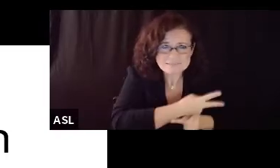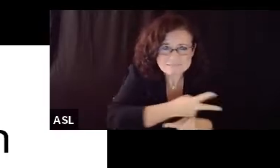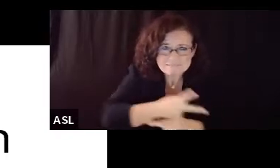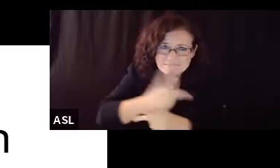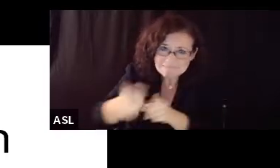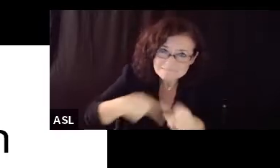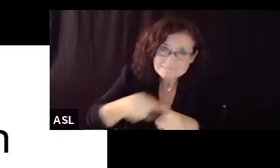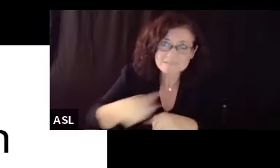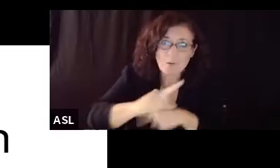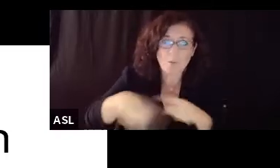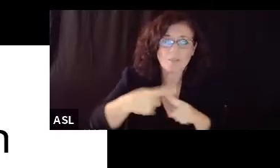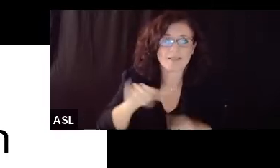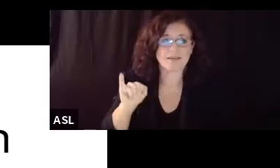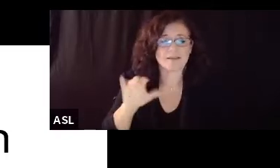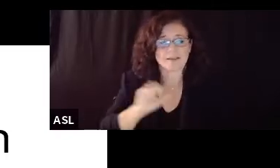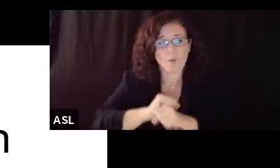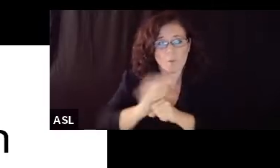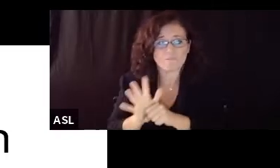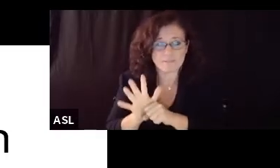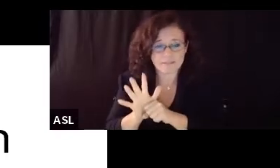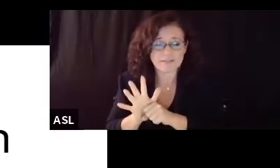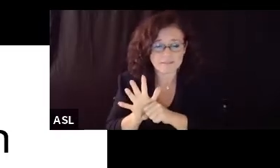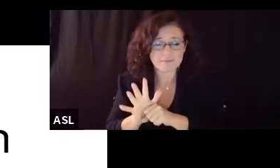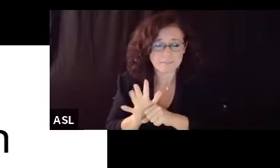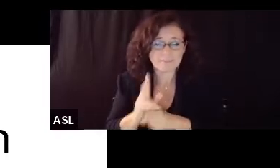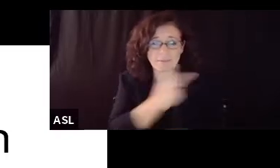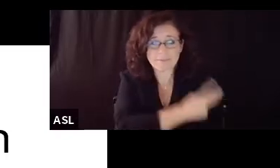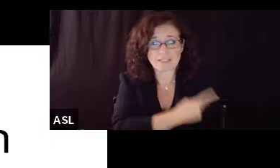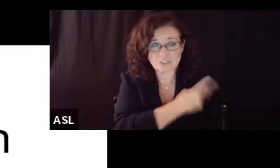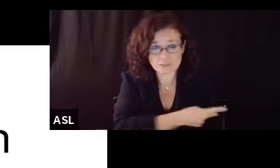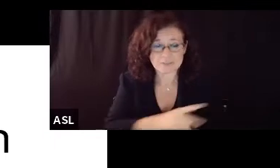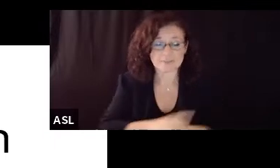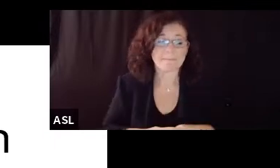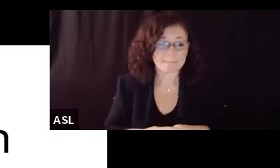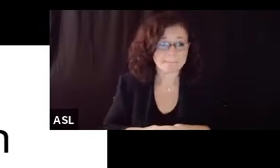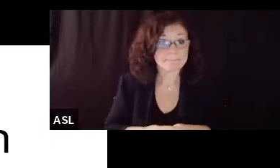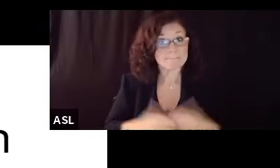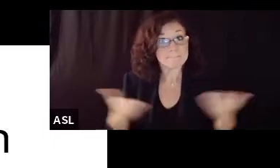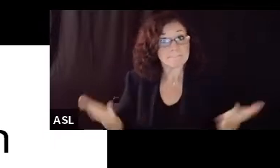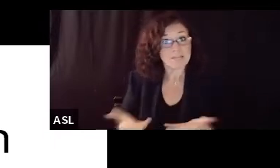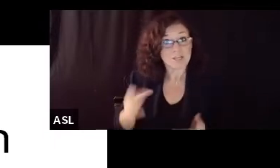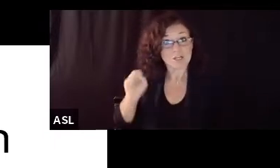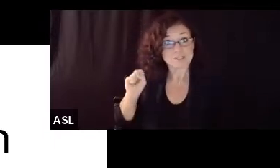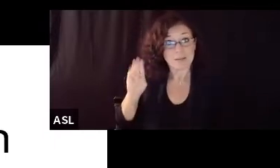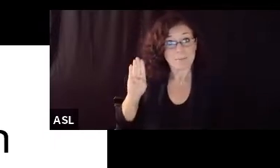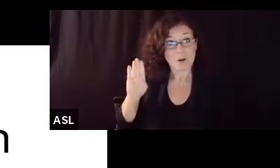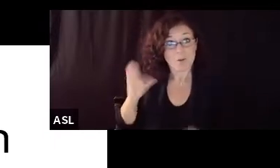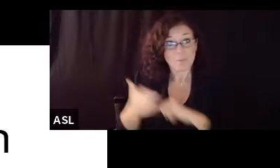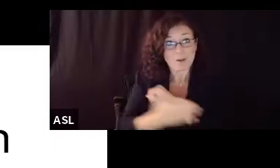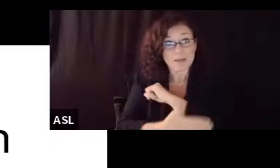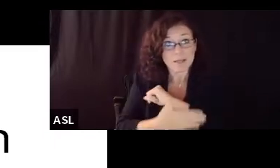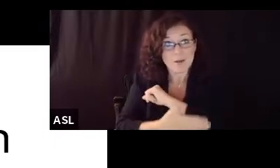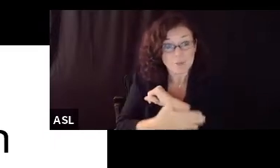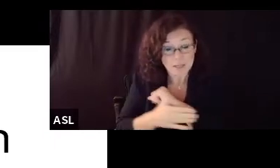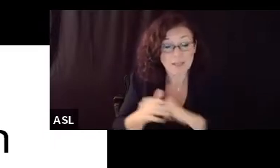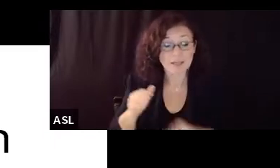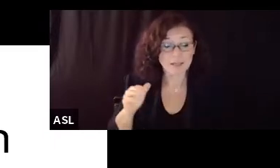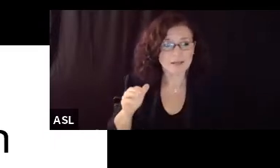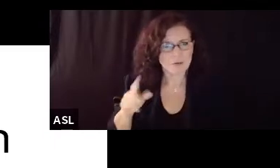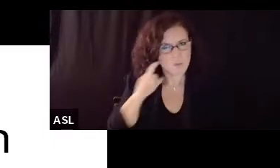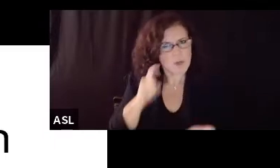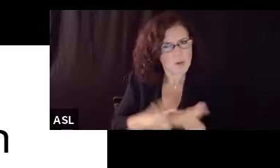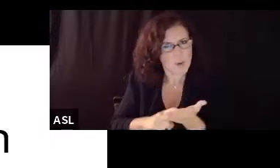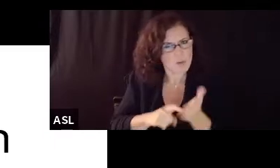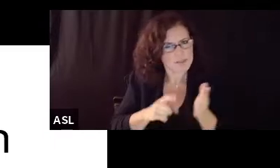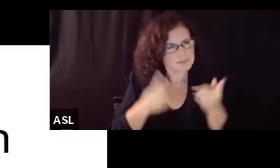in Santa Barbara County um we are continuing the pattern that we've seen many times before where the Southern California